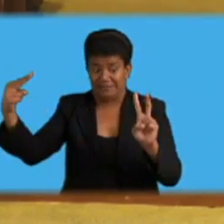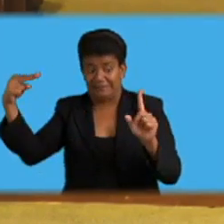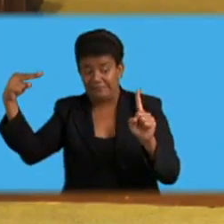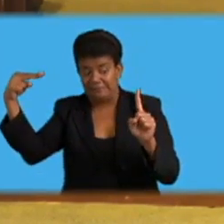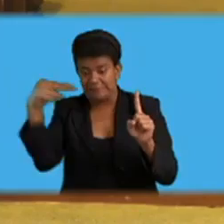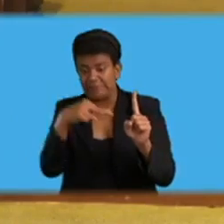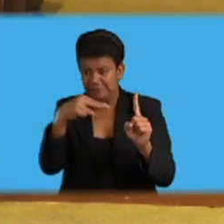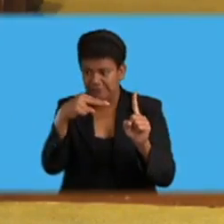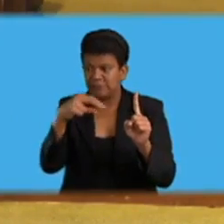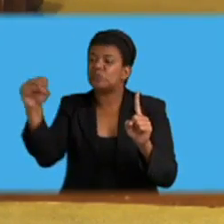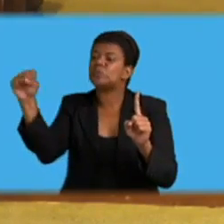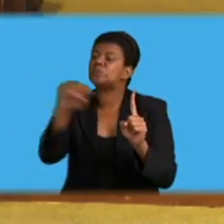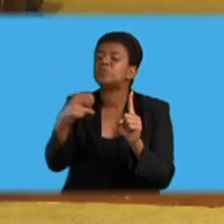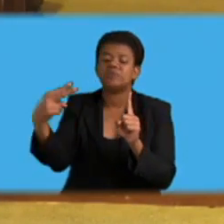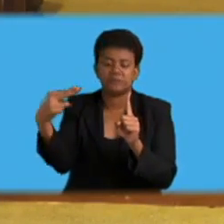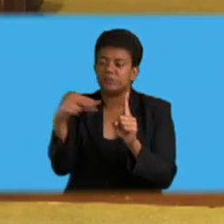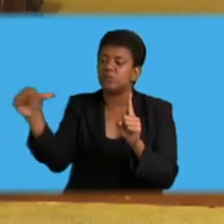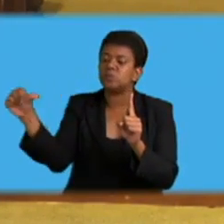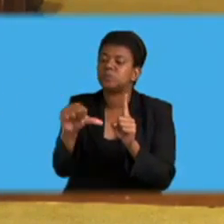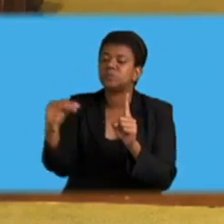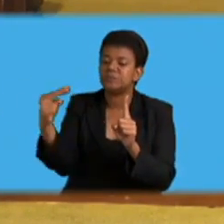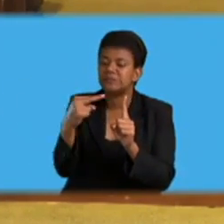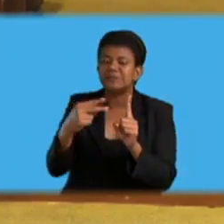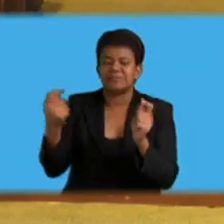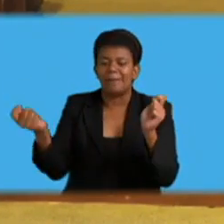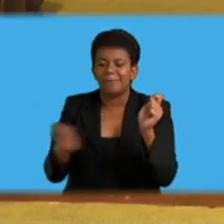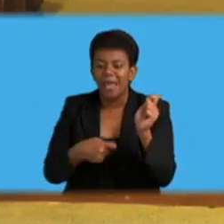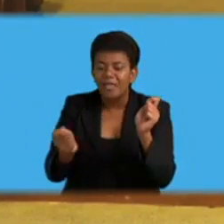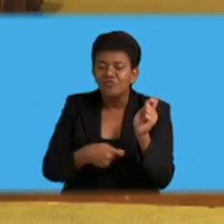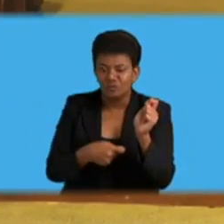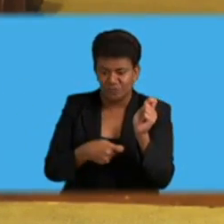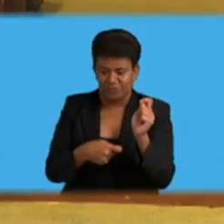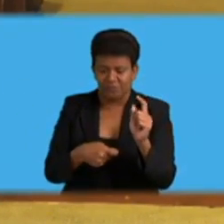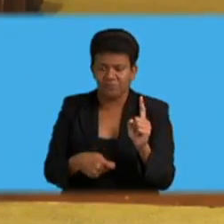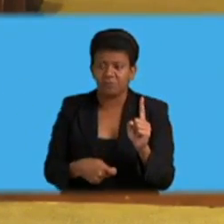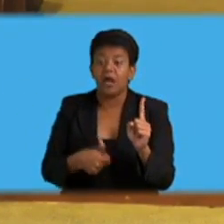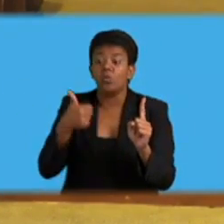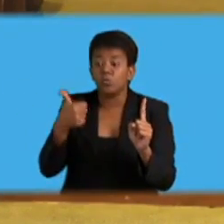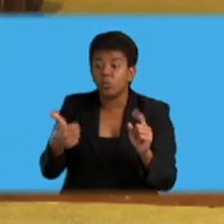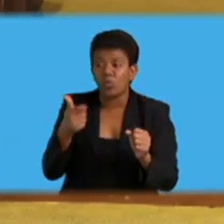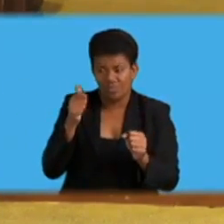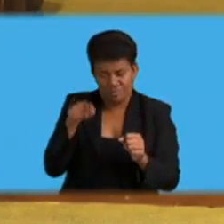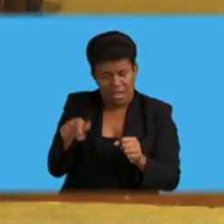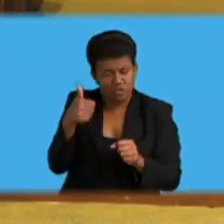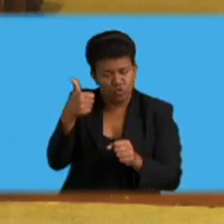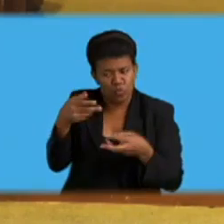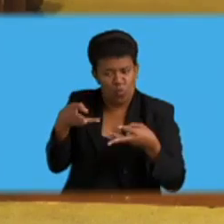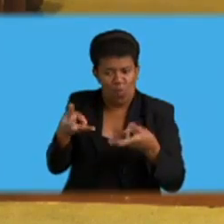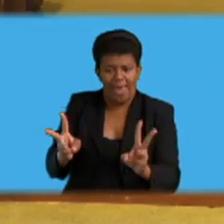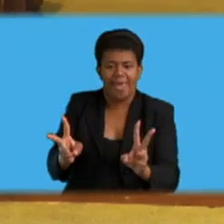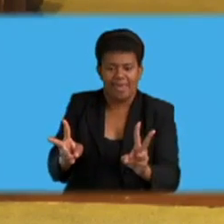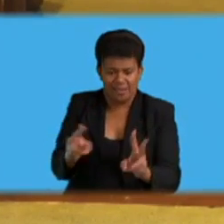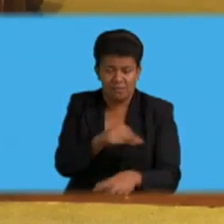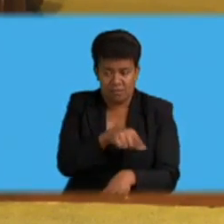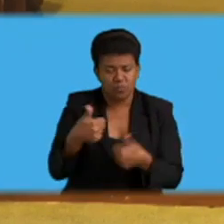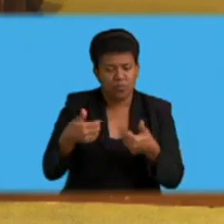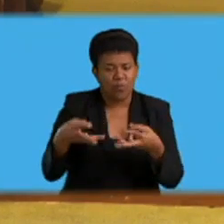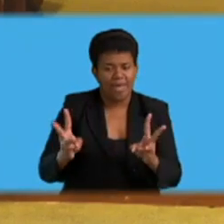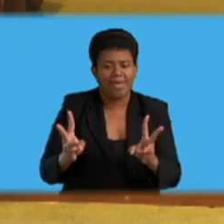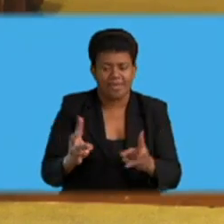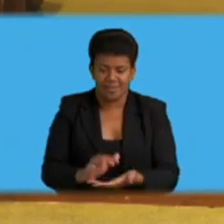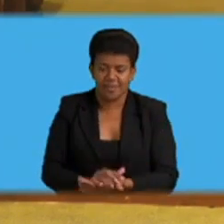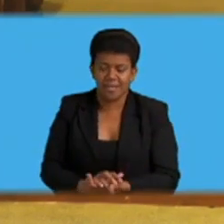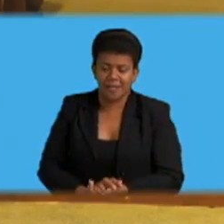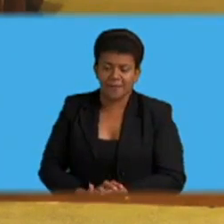are not necessarily complementary to what might be happening within the society with